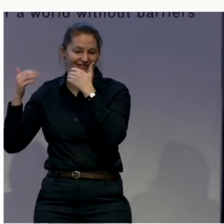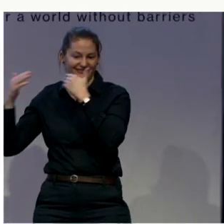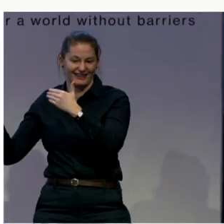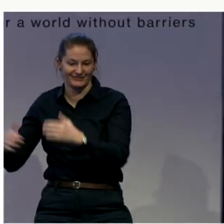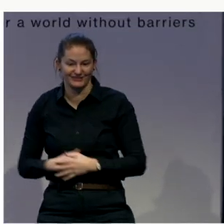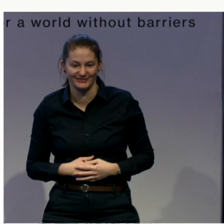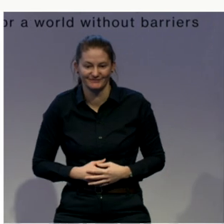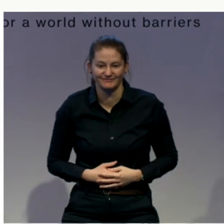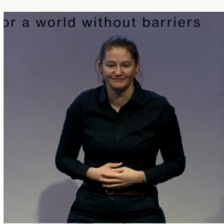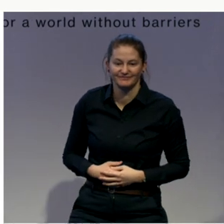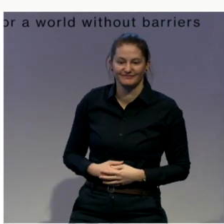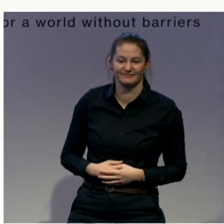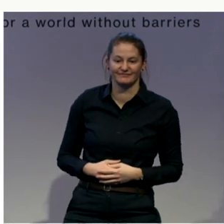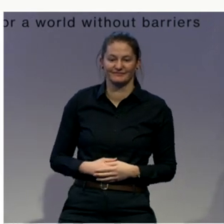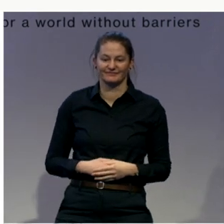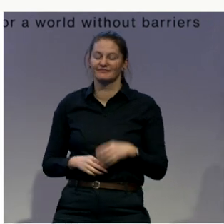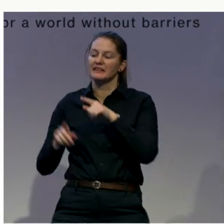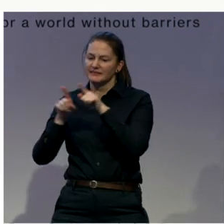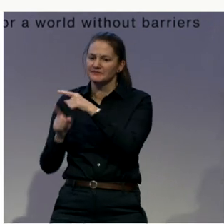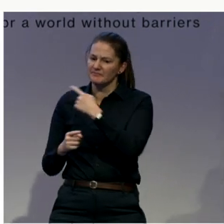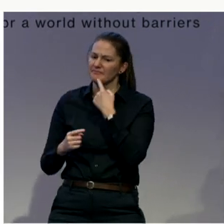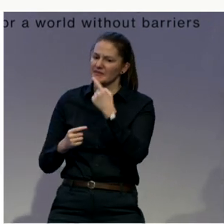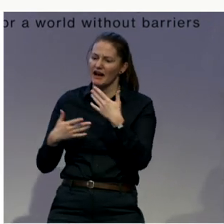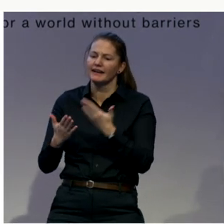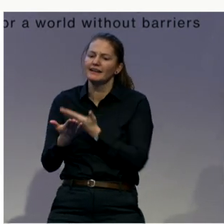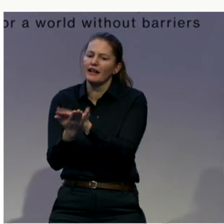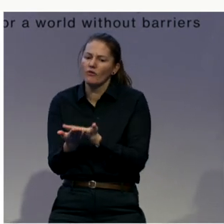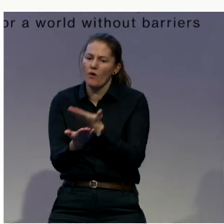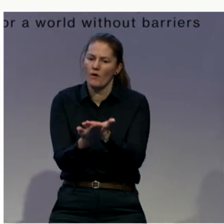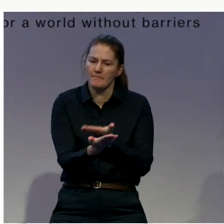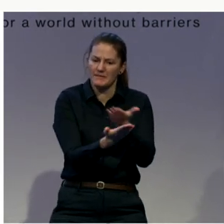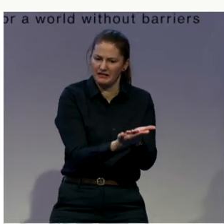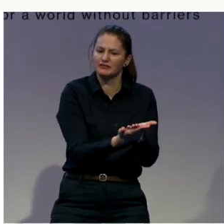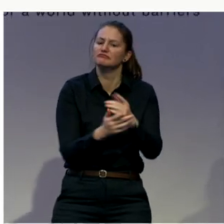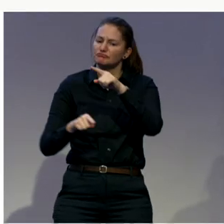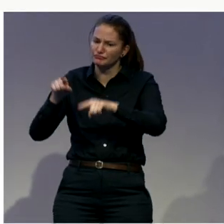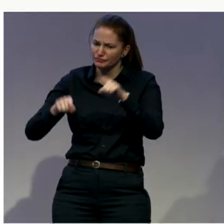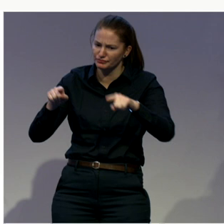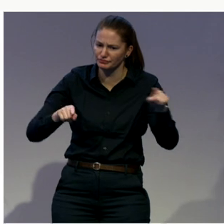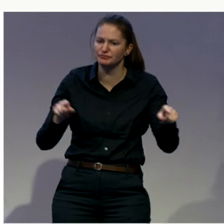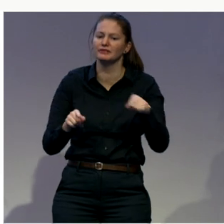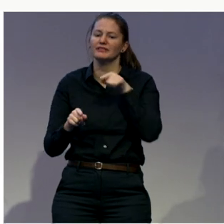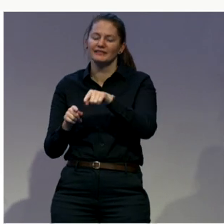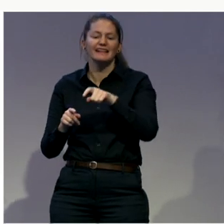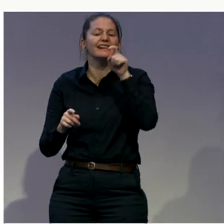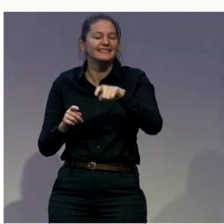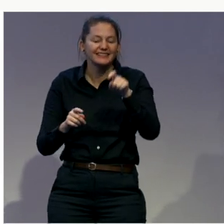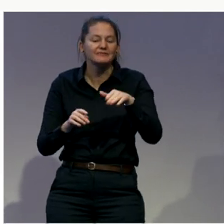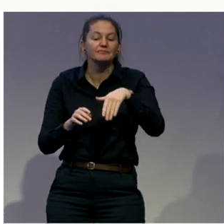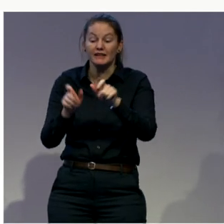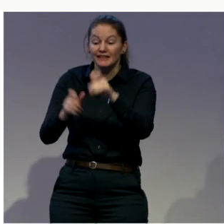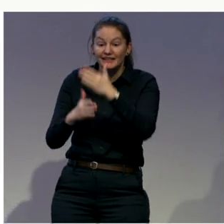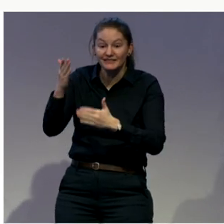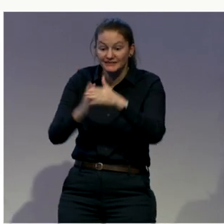recommendations, better reporting of crimes, more data on persons with disability, and more support for